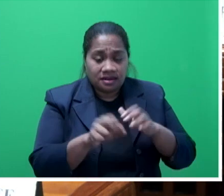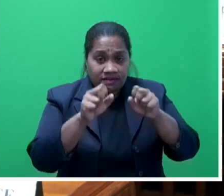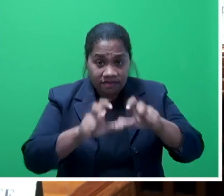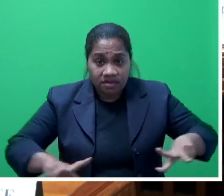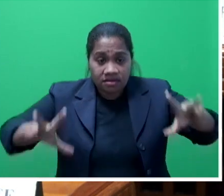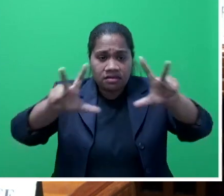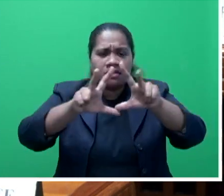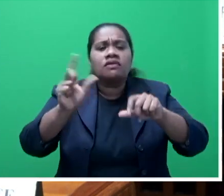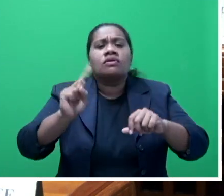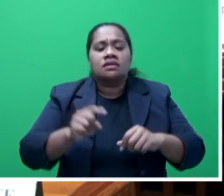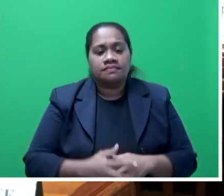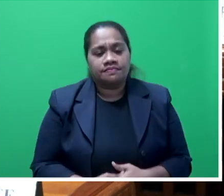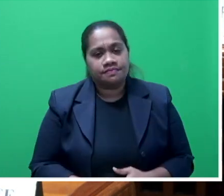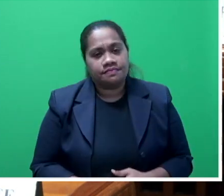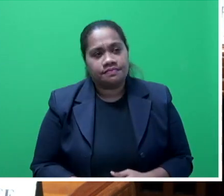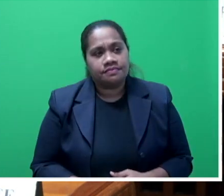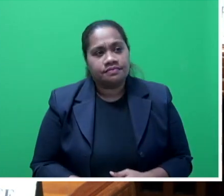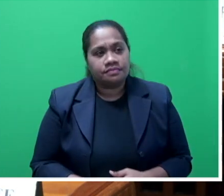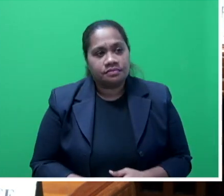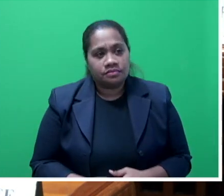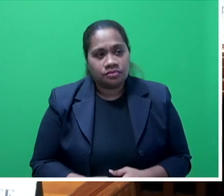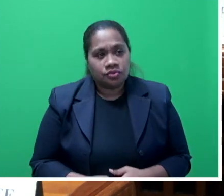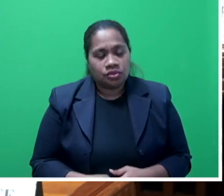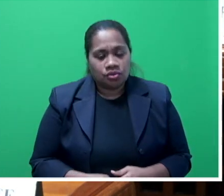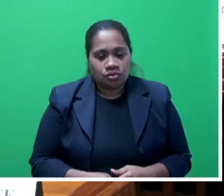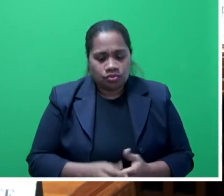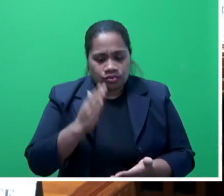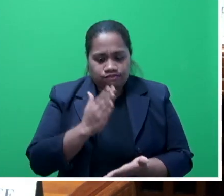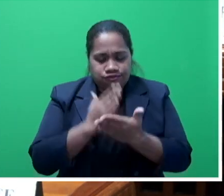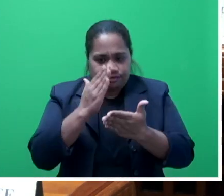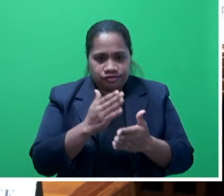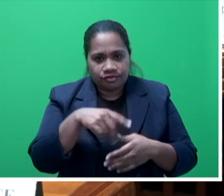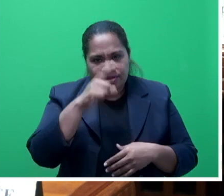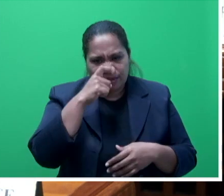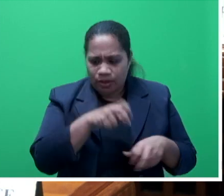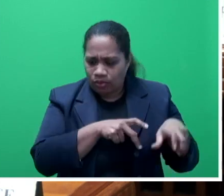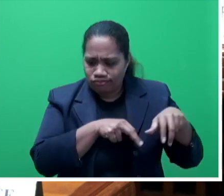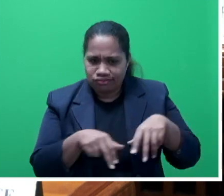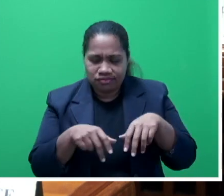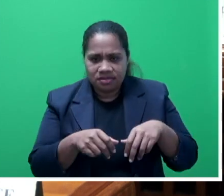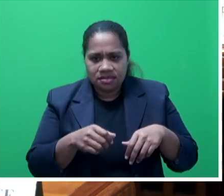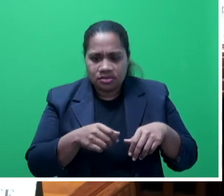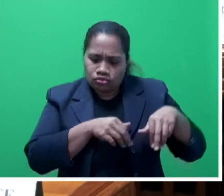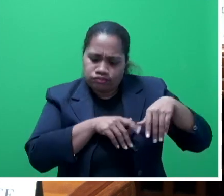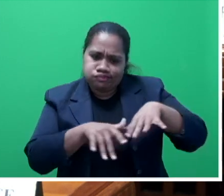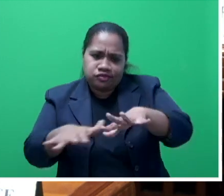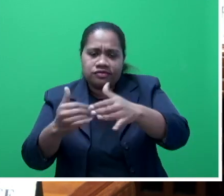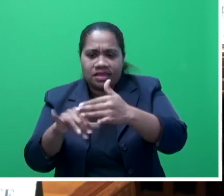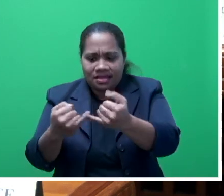is to restrict the movement of people into the maritime islands.